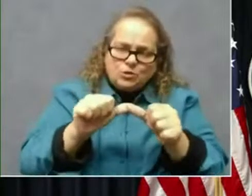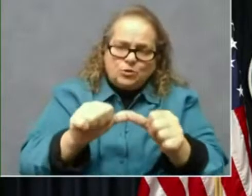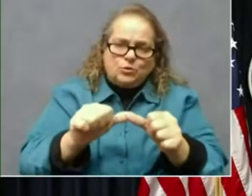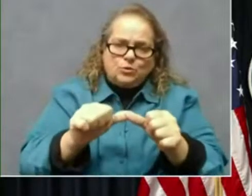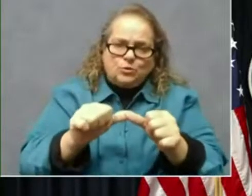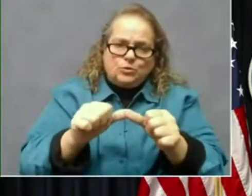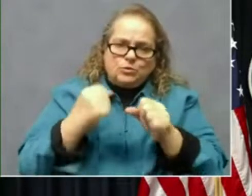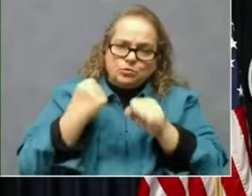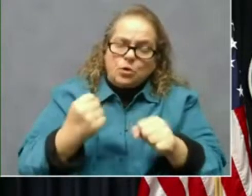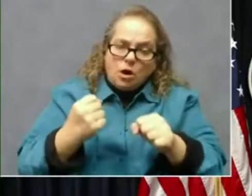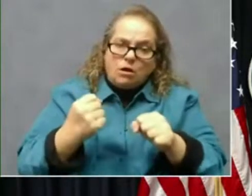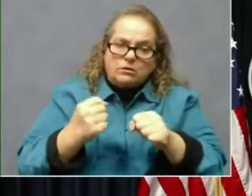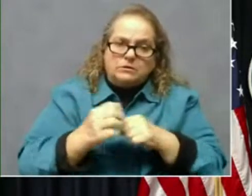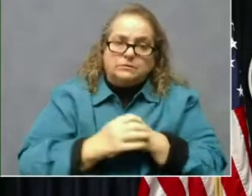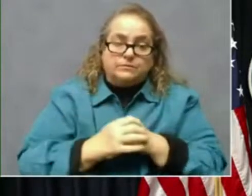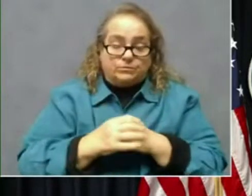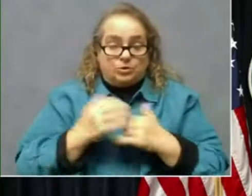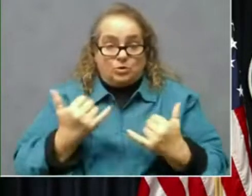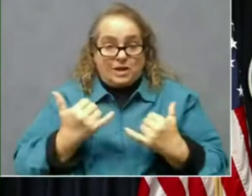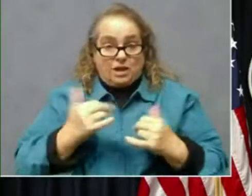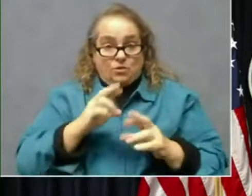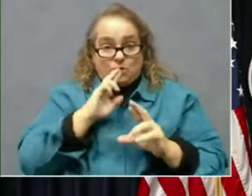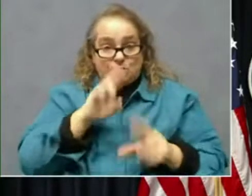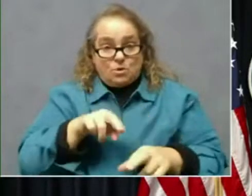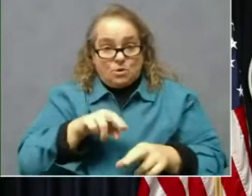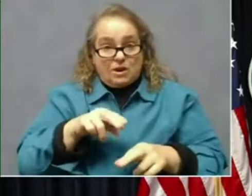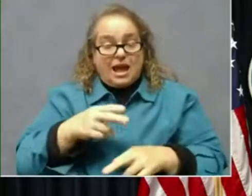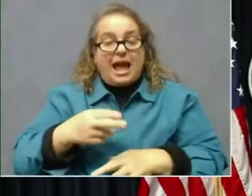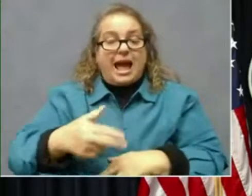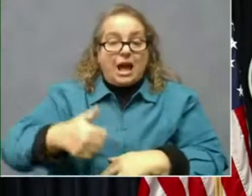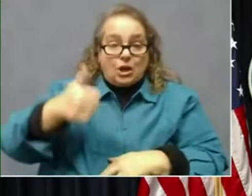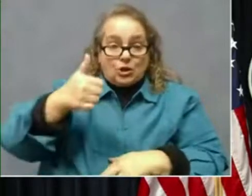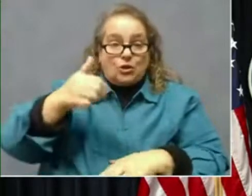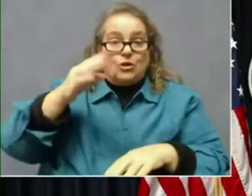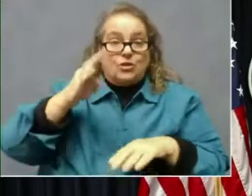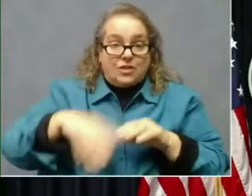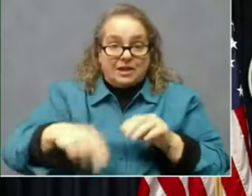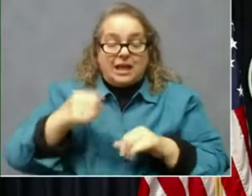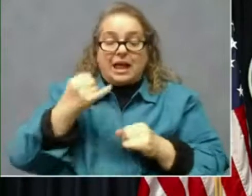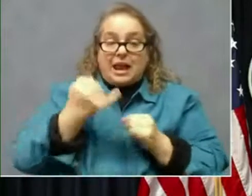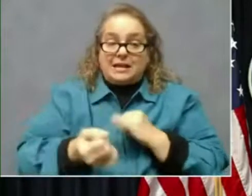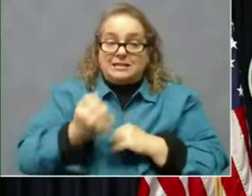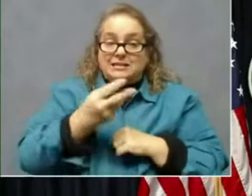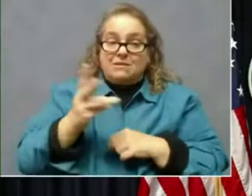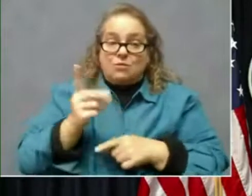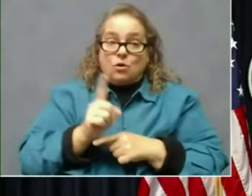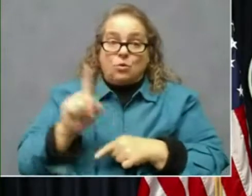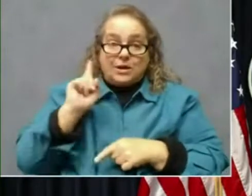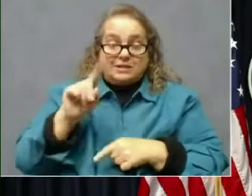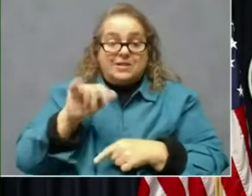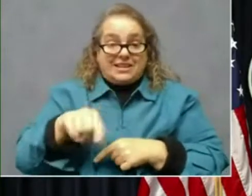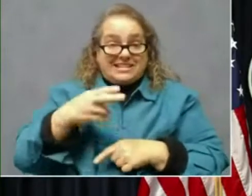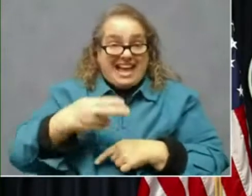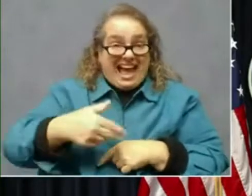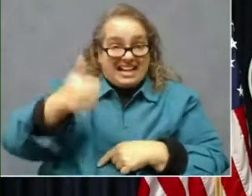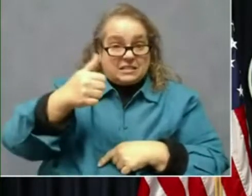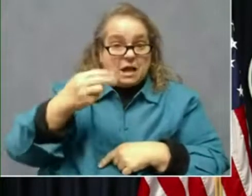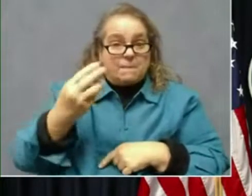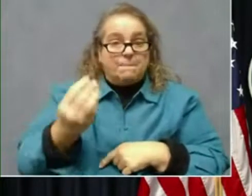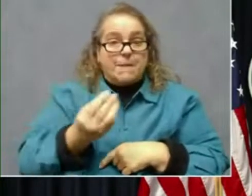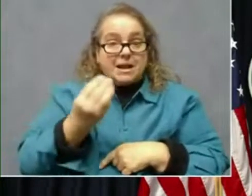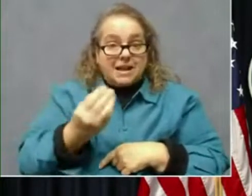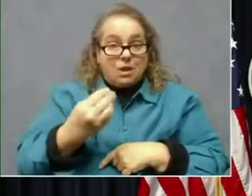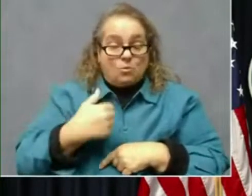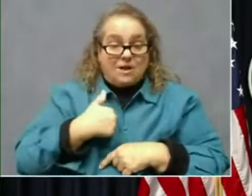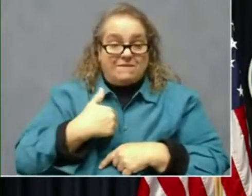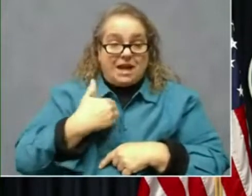Today's reports are higher than the last several weeks. In fact, this is the highest Monday that we've had with 2